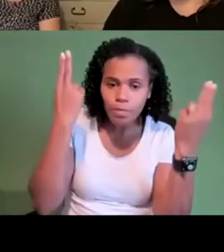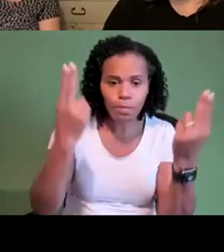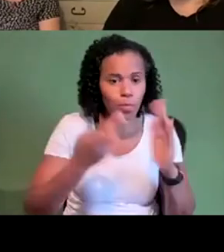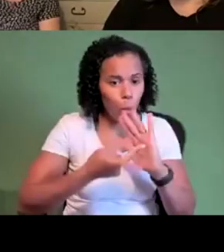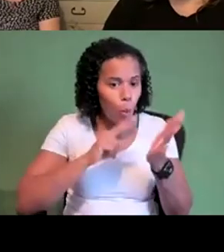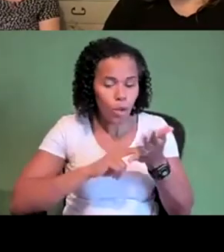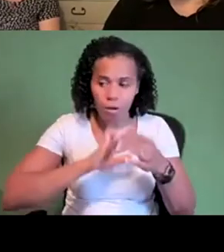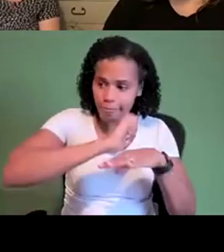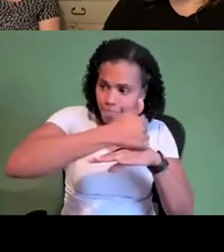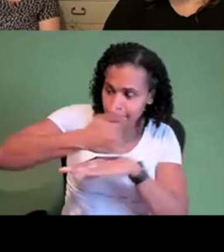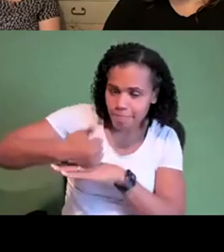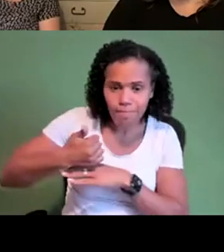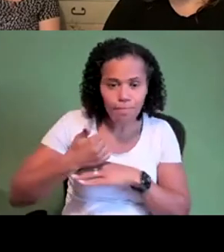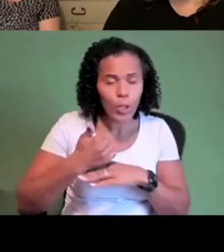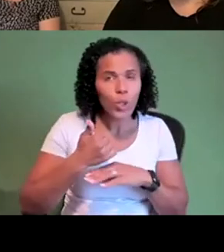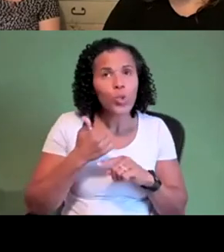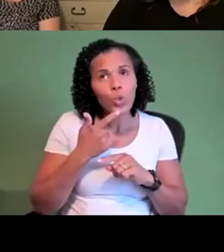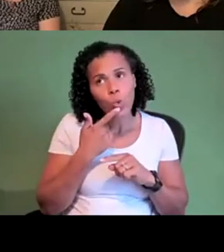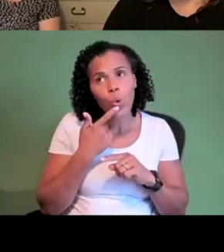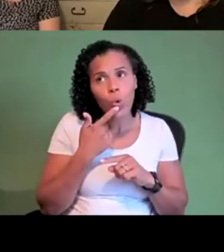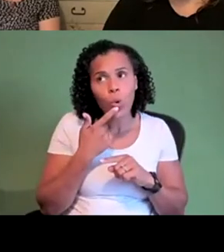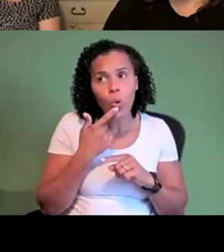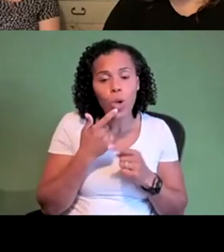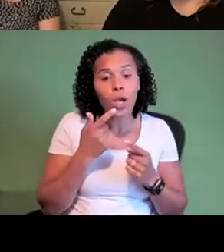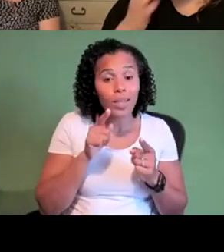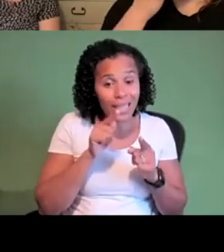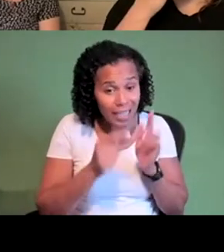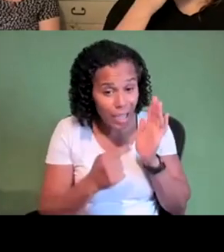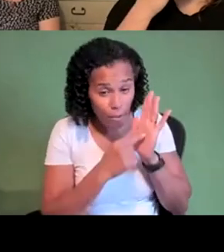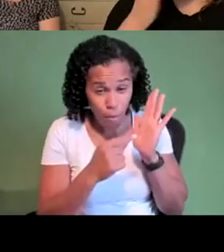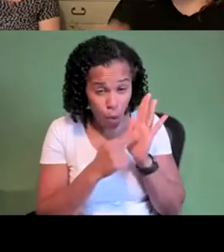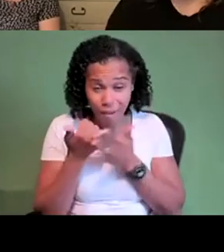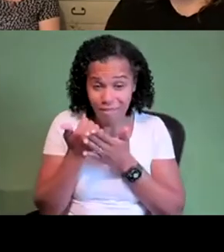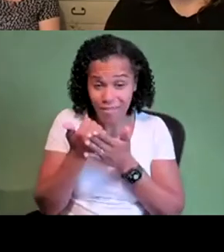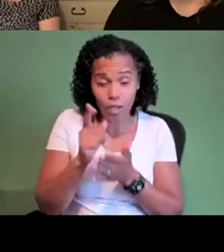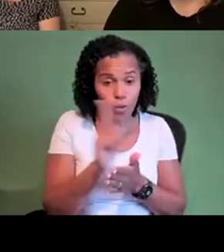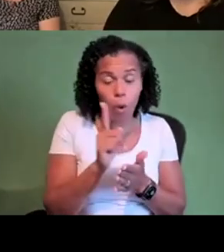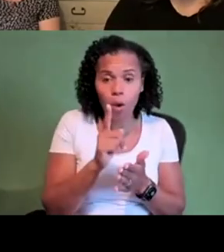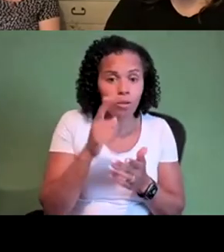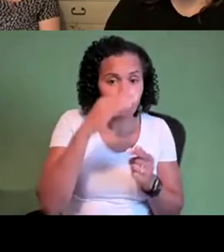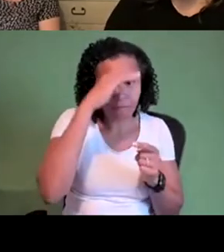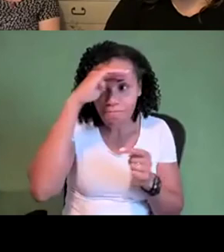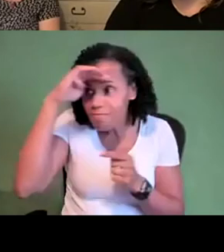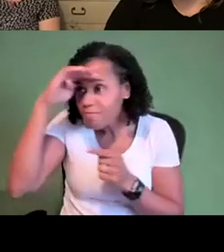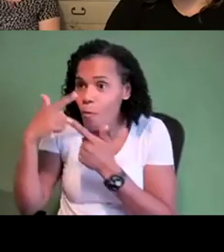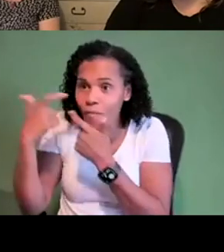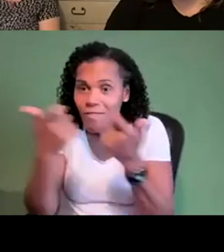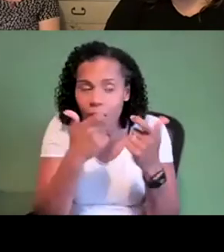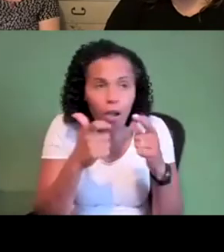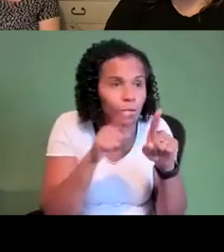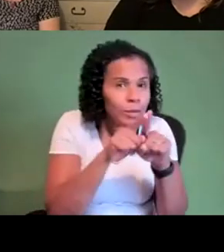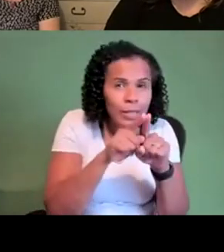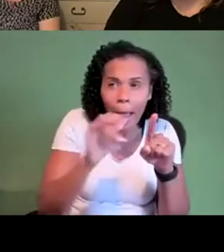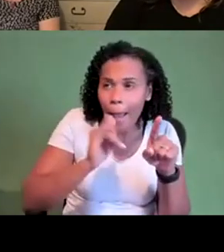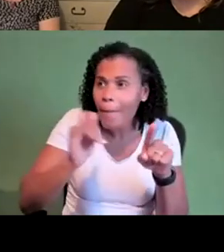is try to find people like you try to build community um you're